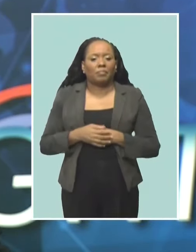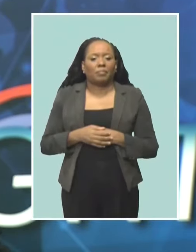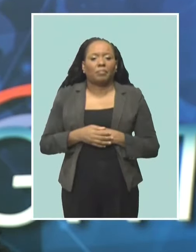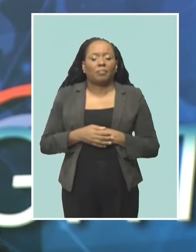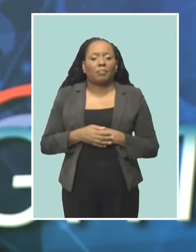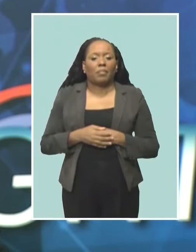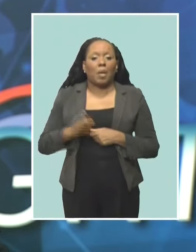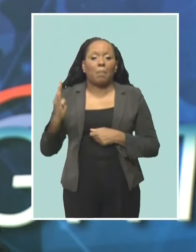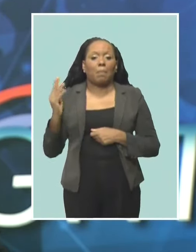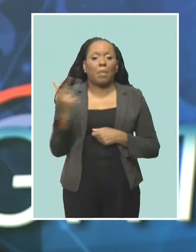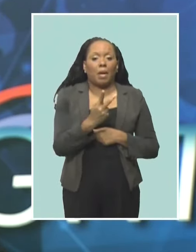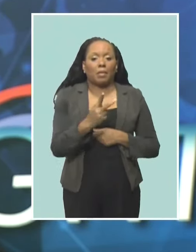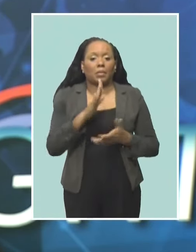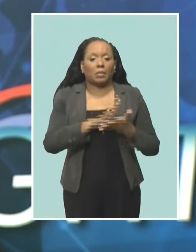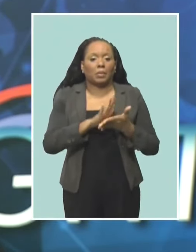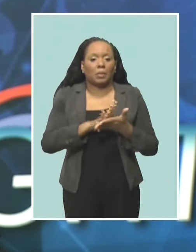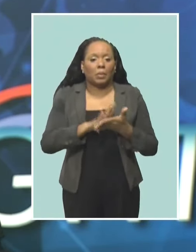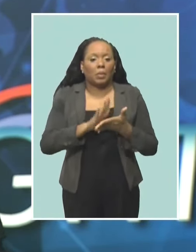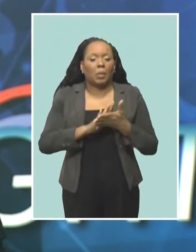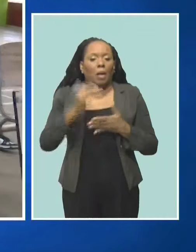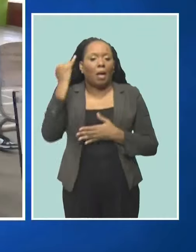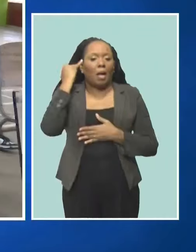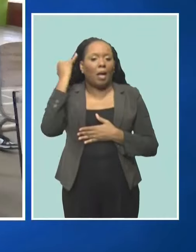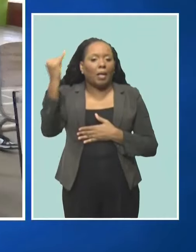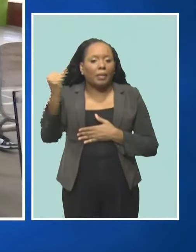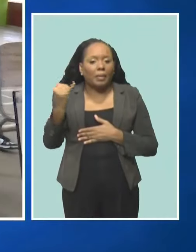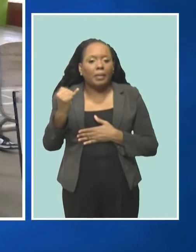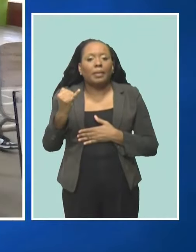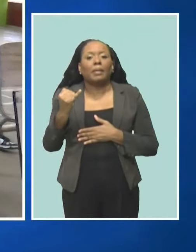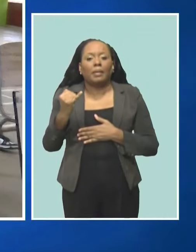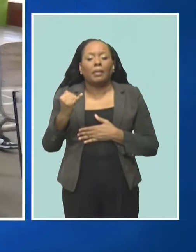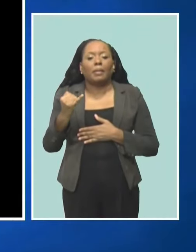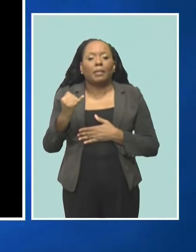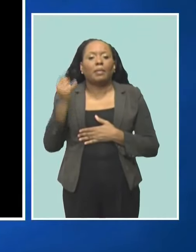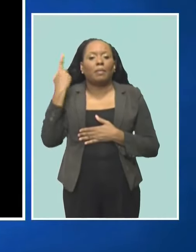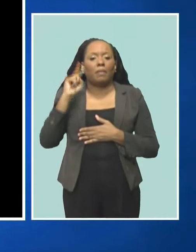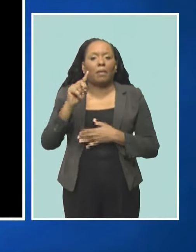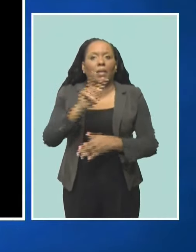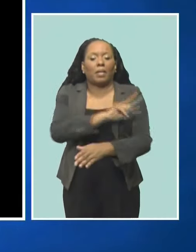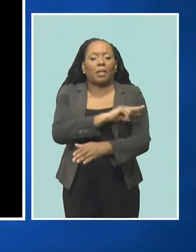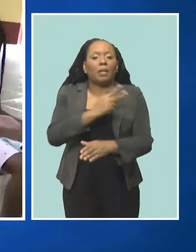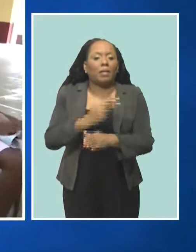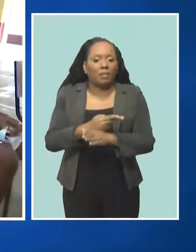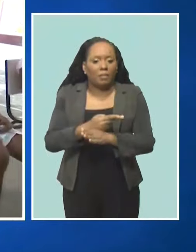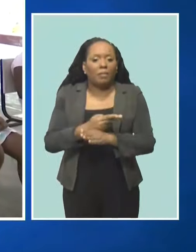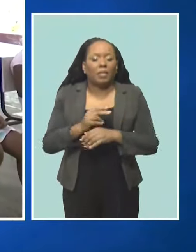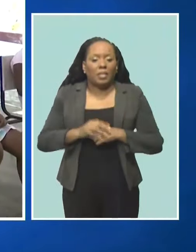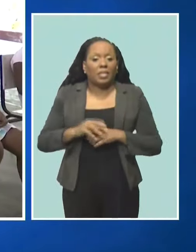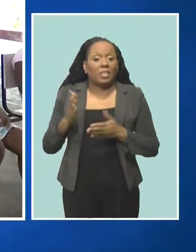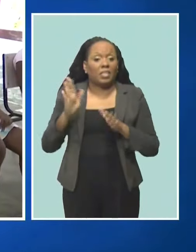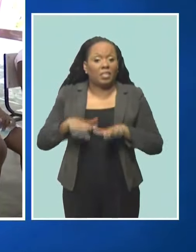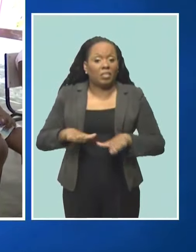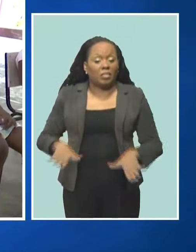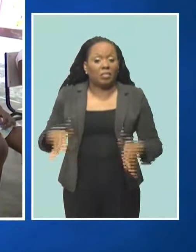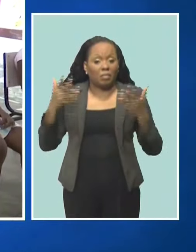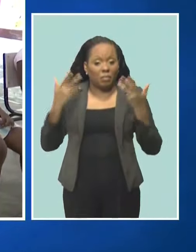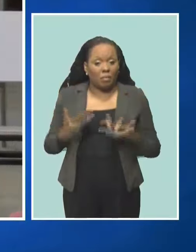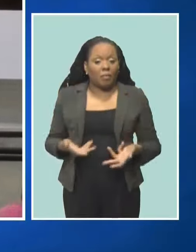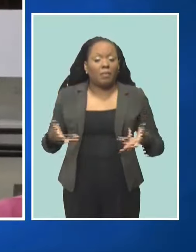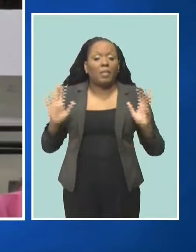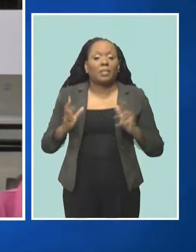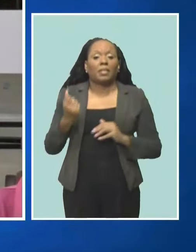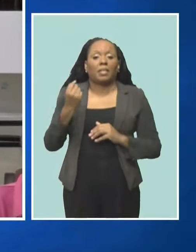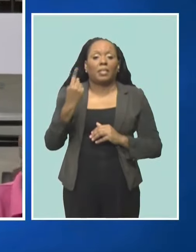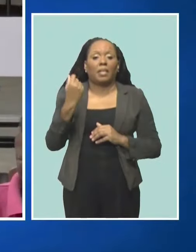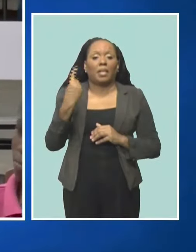back to school initiative is organized by Member of Parliament for the area Kirk Humphrey annually for those children who completed the common entrance exam.